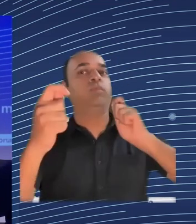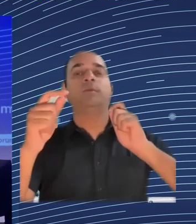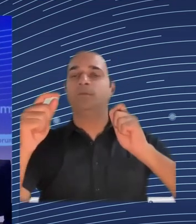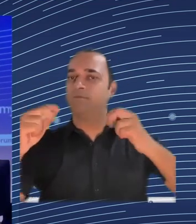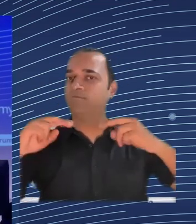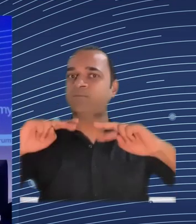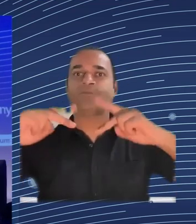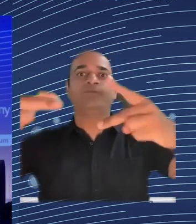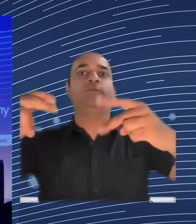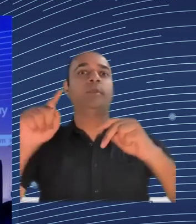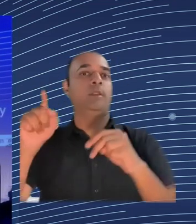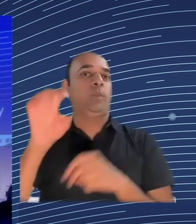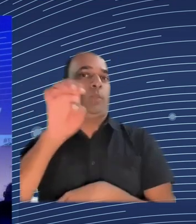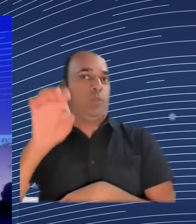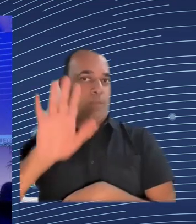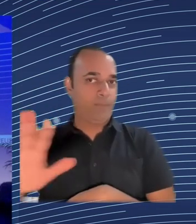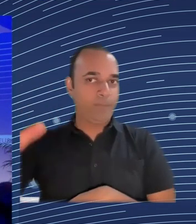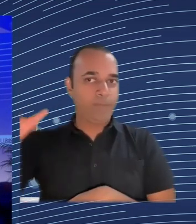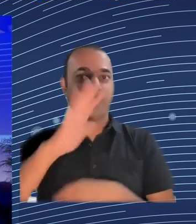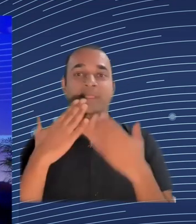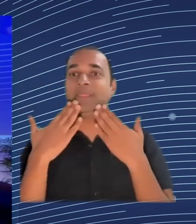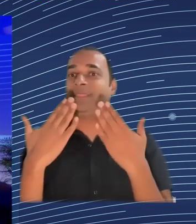perhaps appear on the screen.